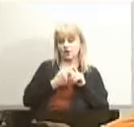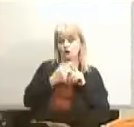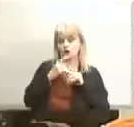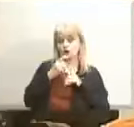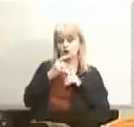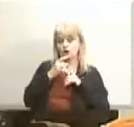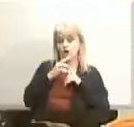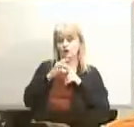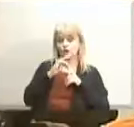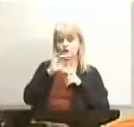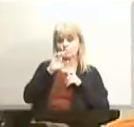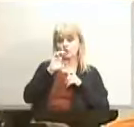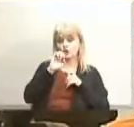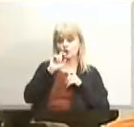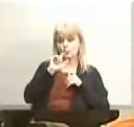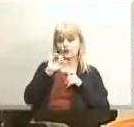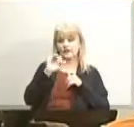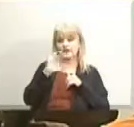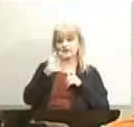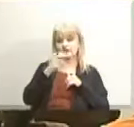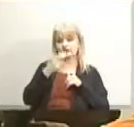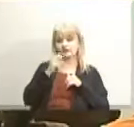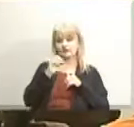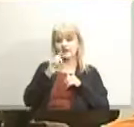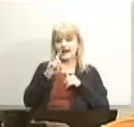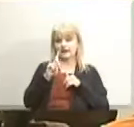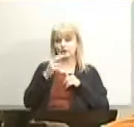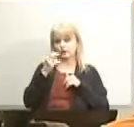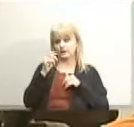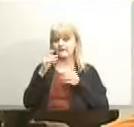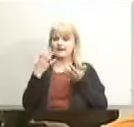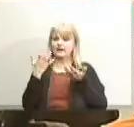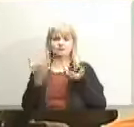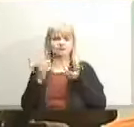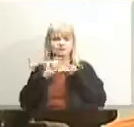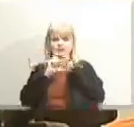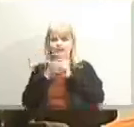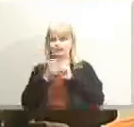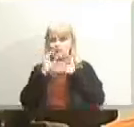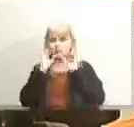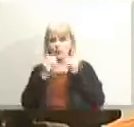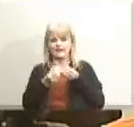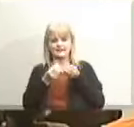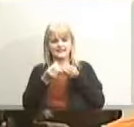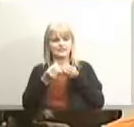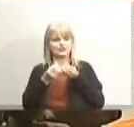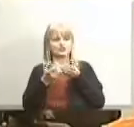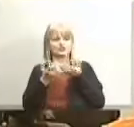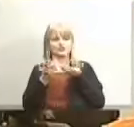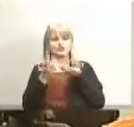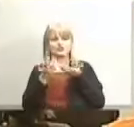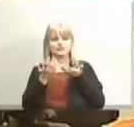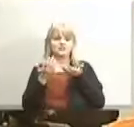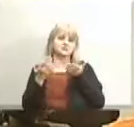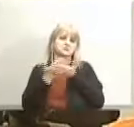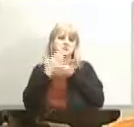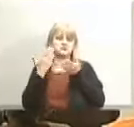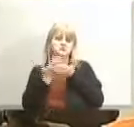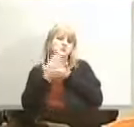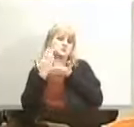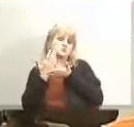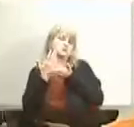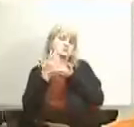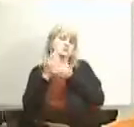reorganized and i would request a work session for the board to know what the reorganization is going to look like what the